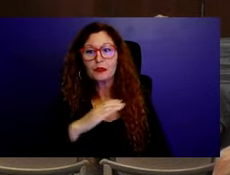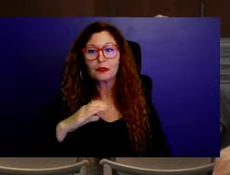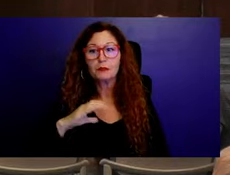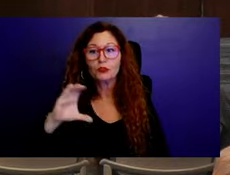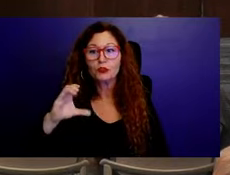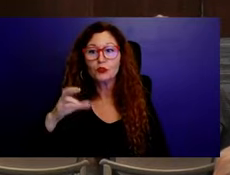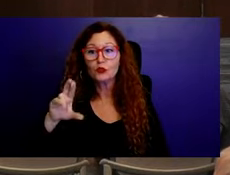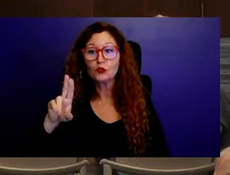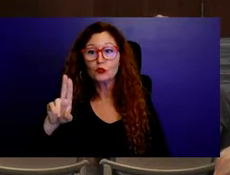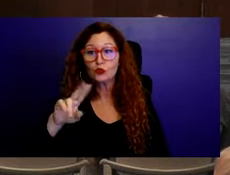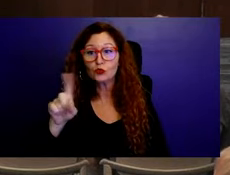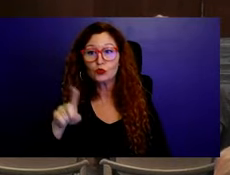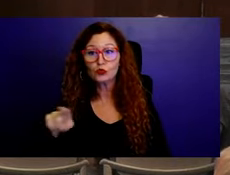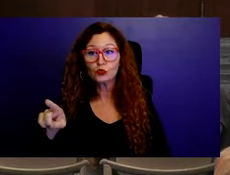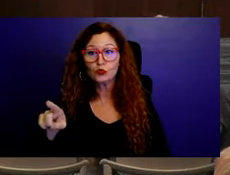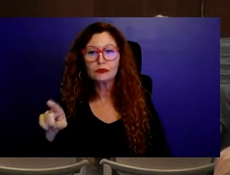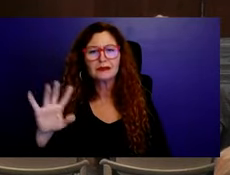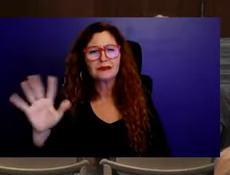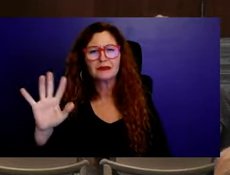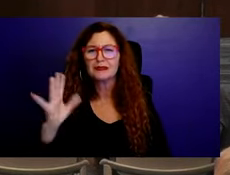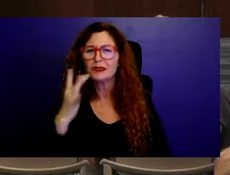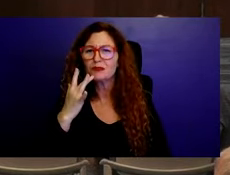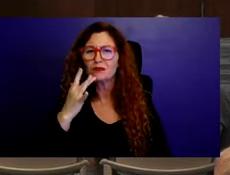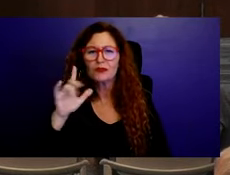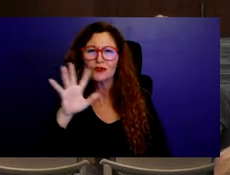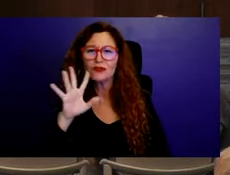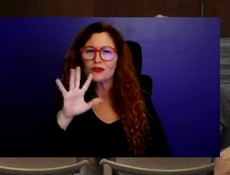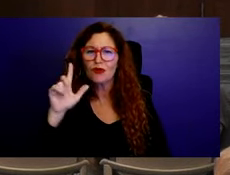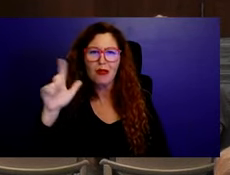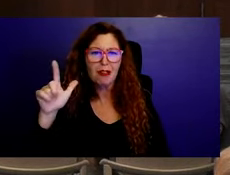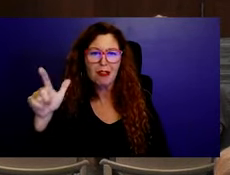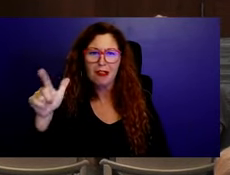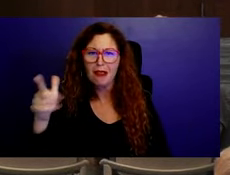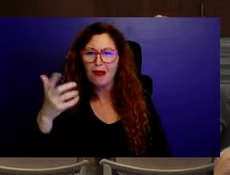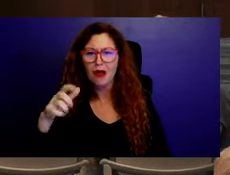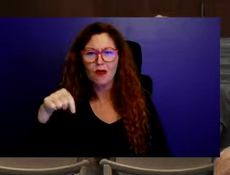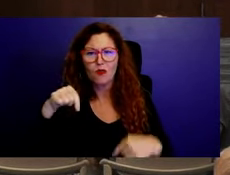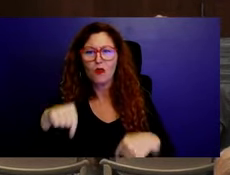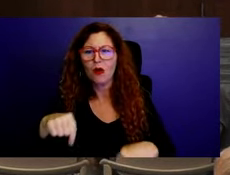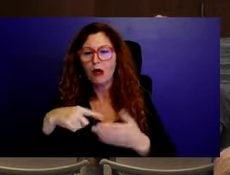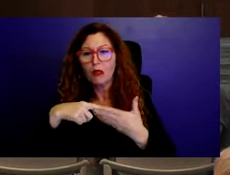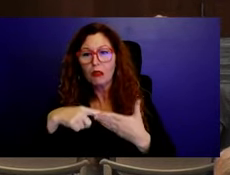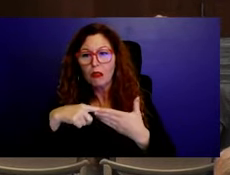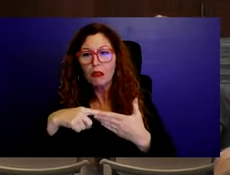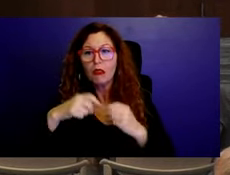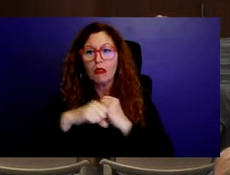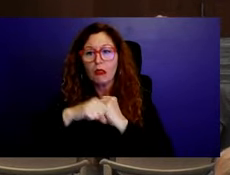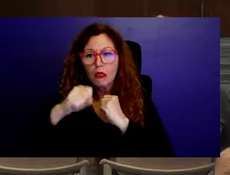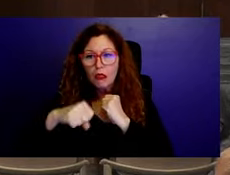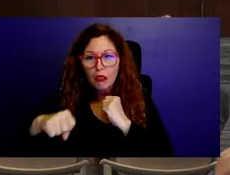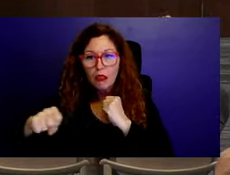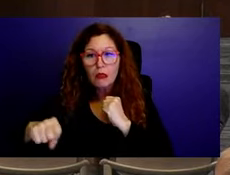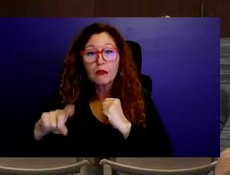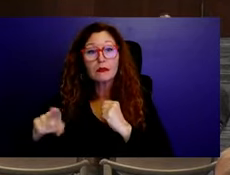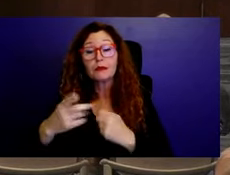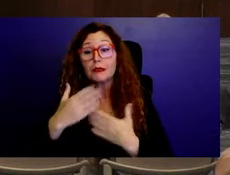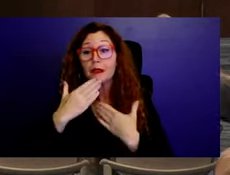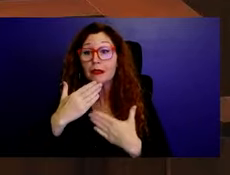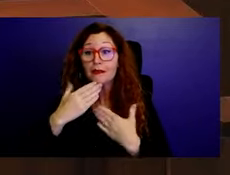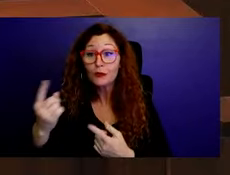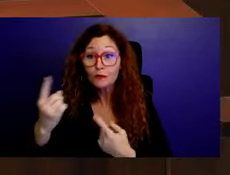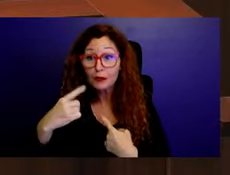We can talk offline. don't want to, you know, make a lengthy conversation, but thank you for coming. I'll be reaching out to you about Congress Middle School,